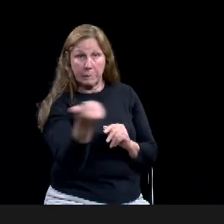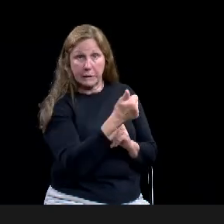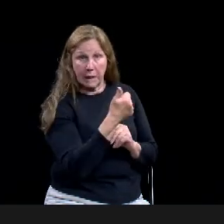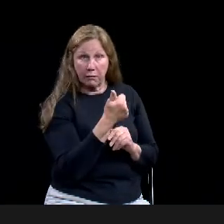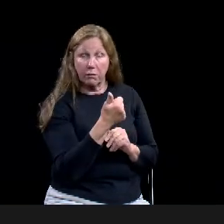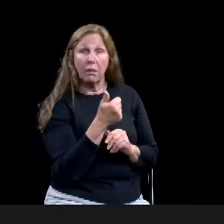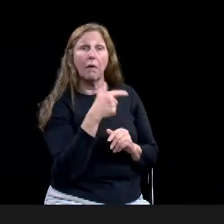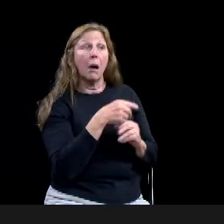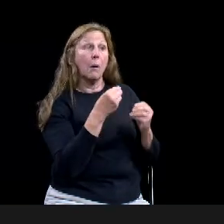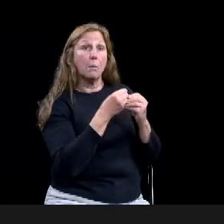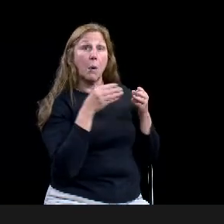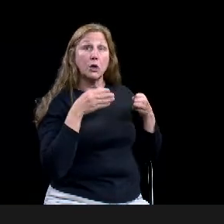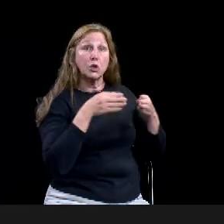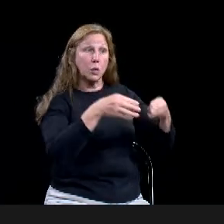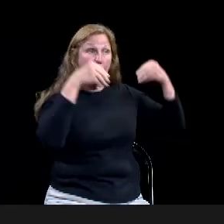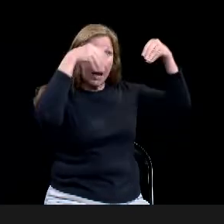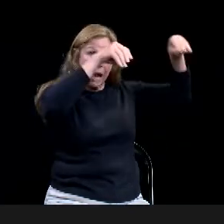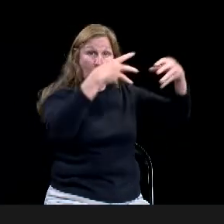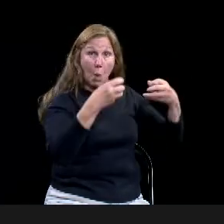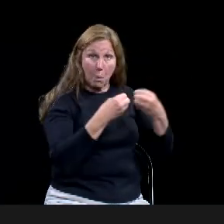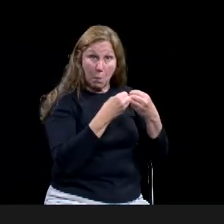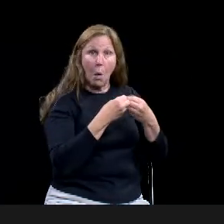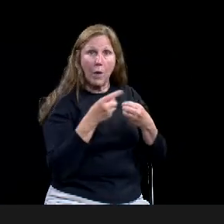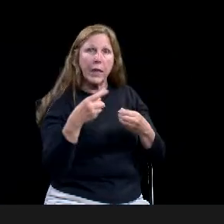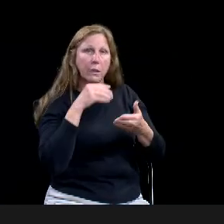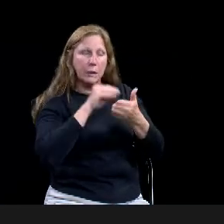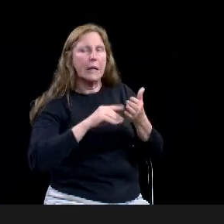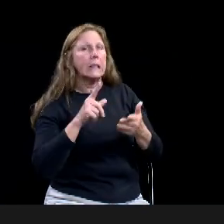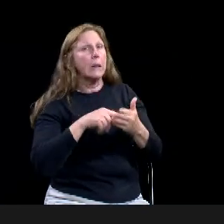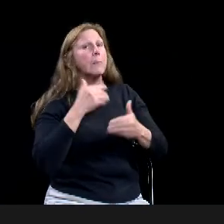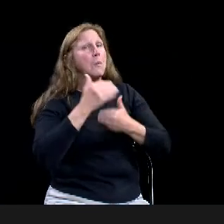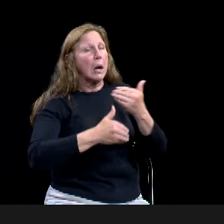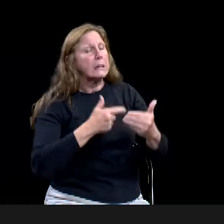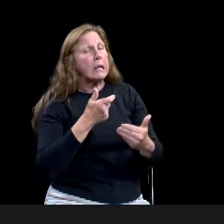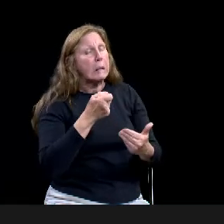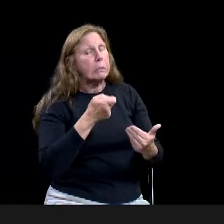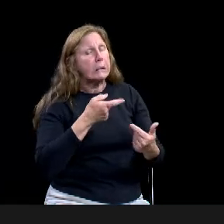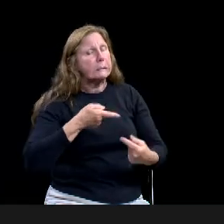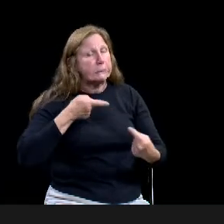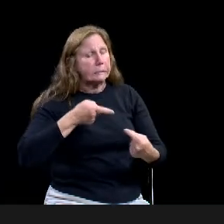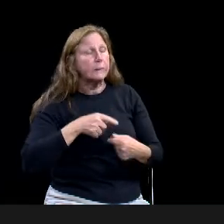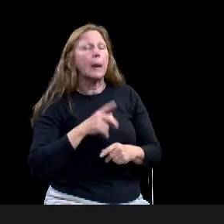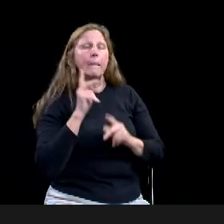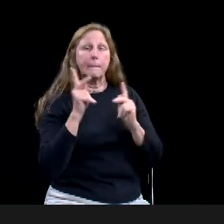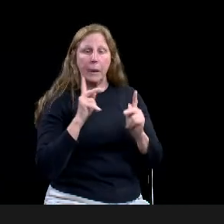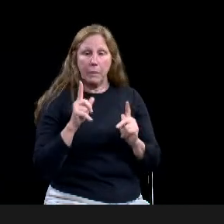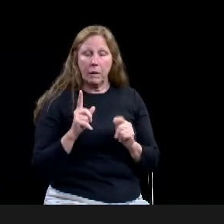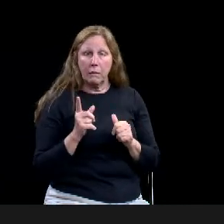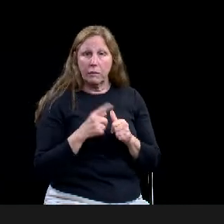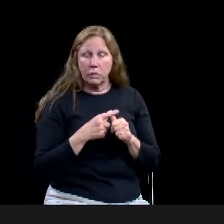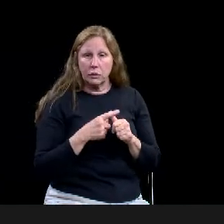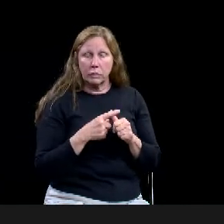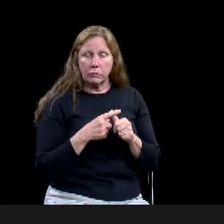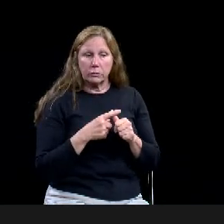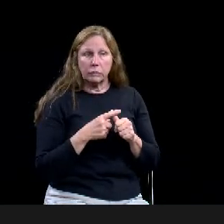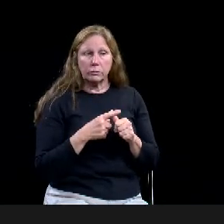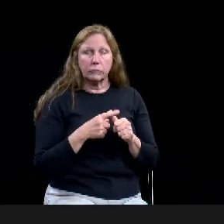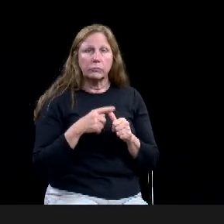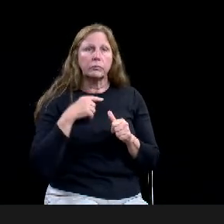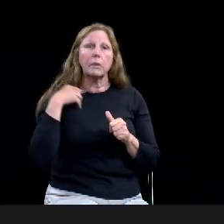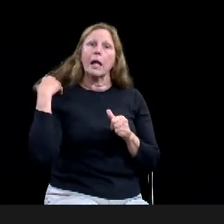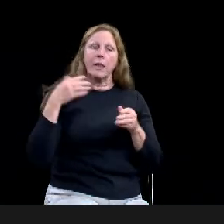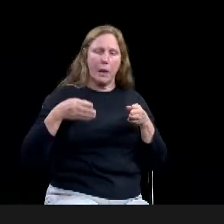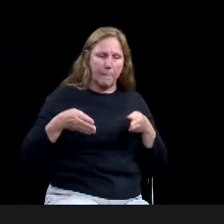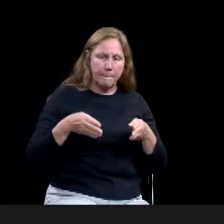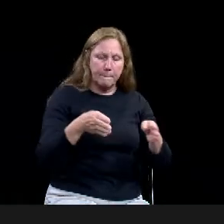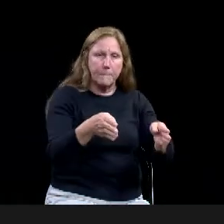uh, it, the block has to be like, if it's mid block or the, or at an intersection, it has to be spaced a certain amount from other